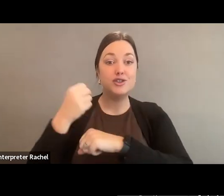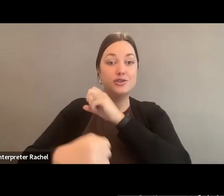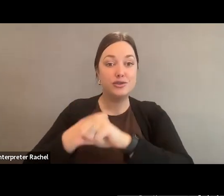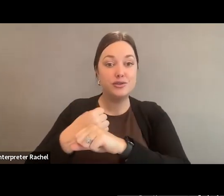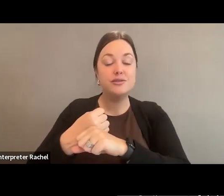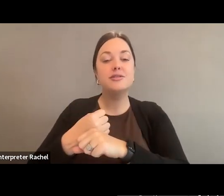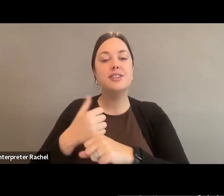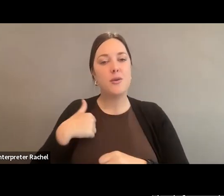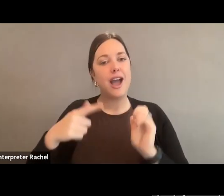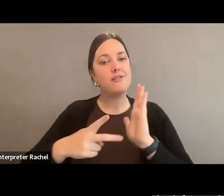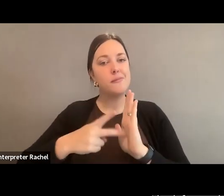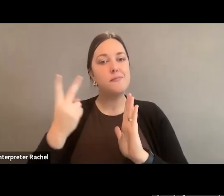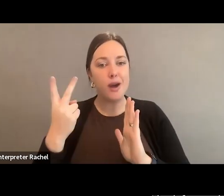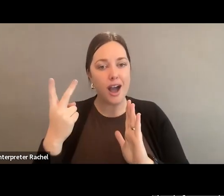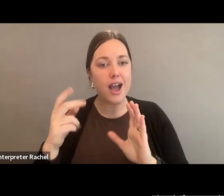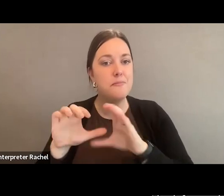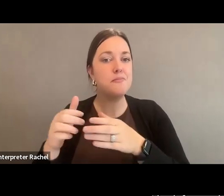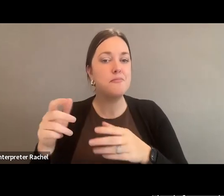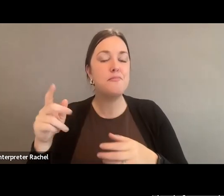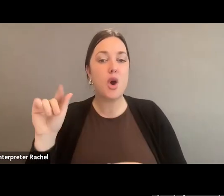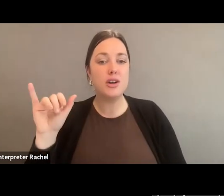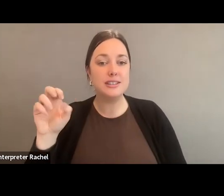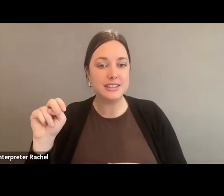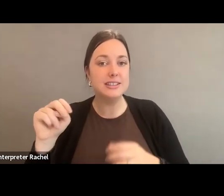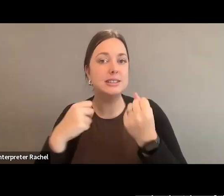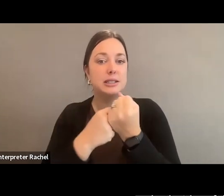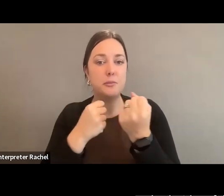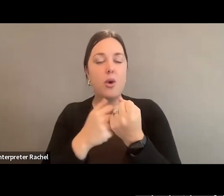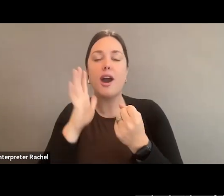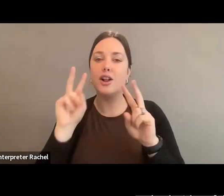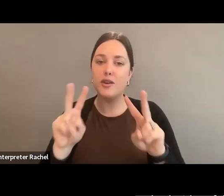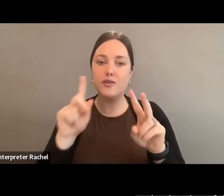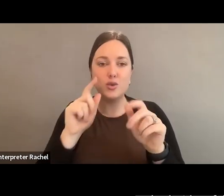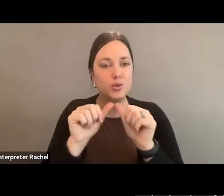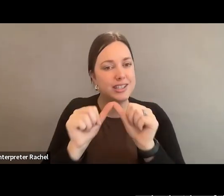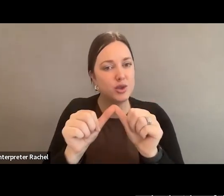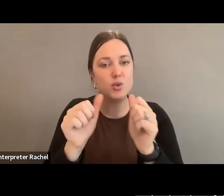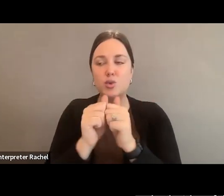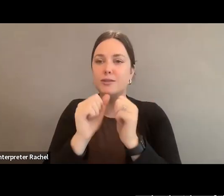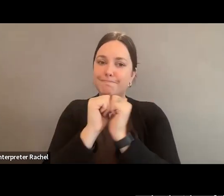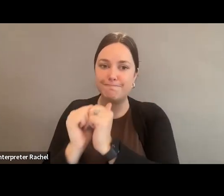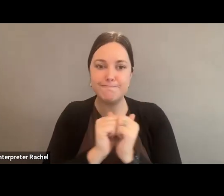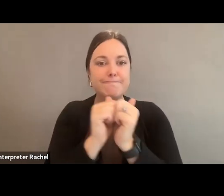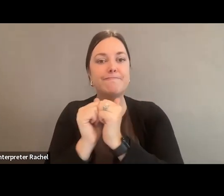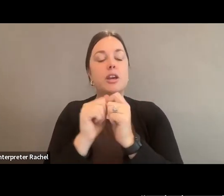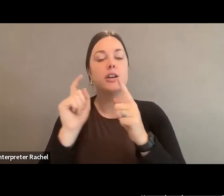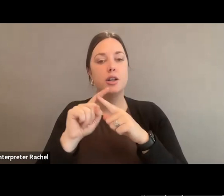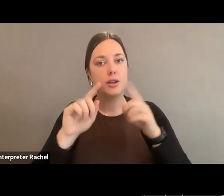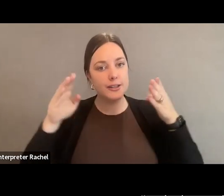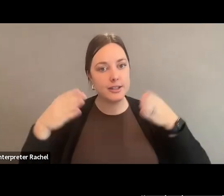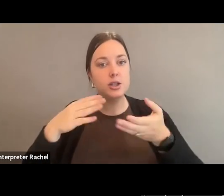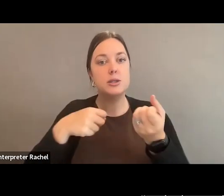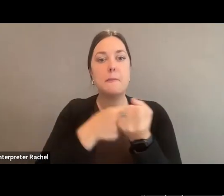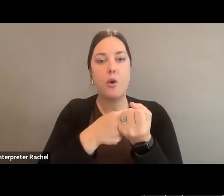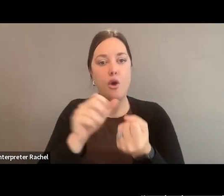look forward to continuing to work with my colleagues on both sides of the aisle to center the support. I'm